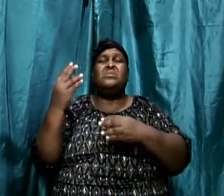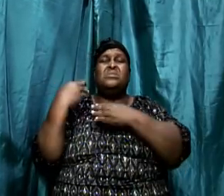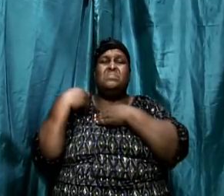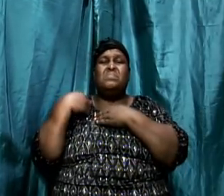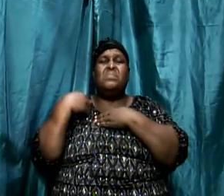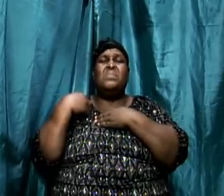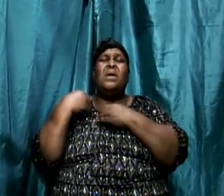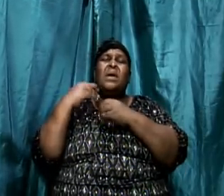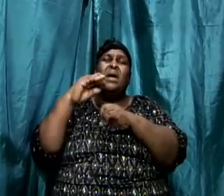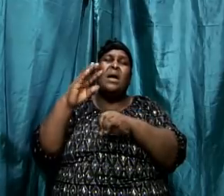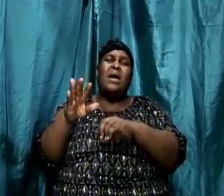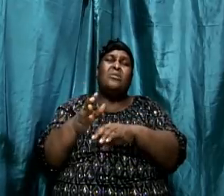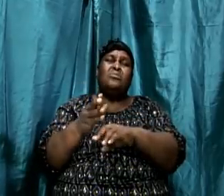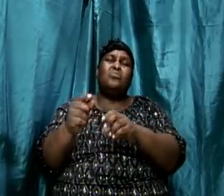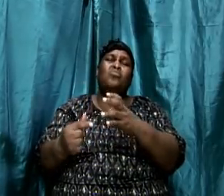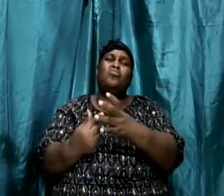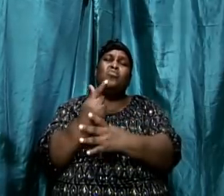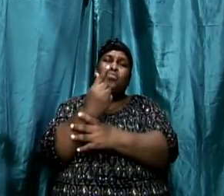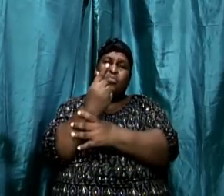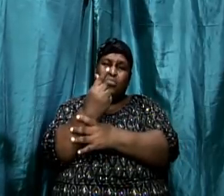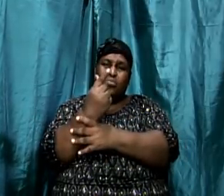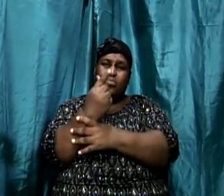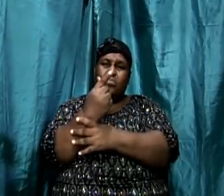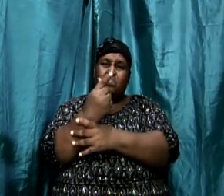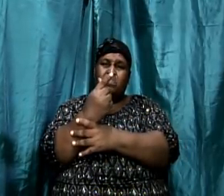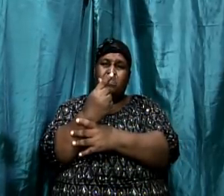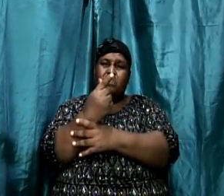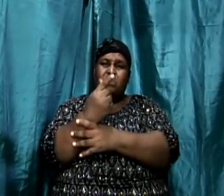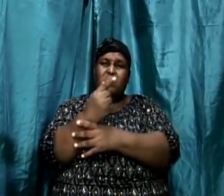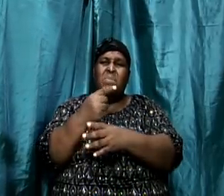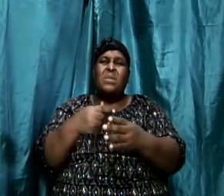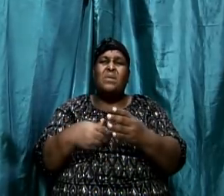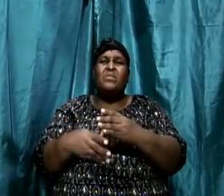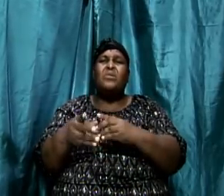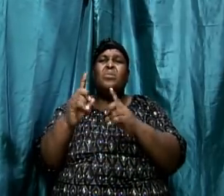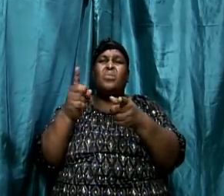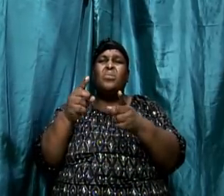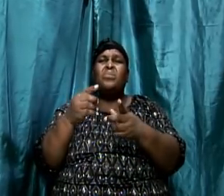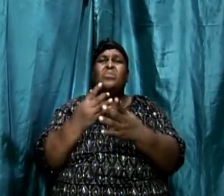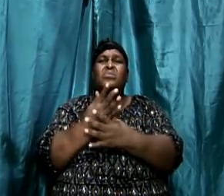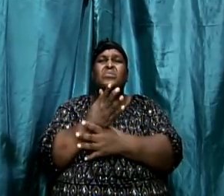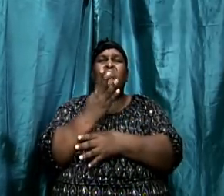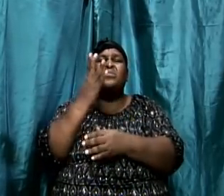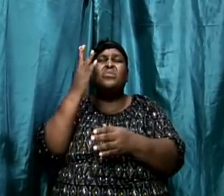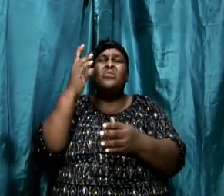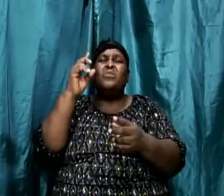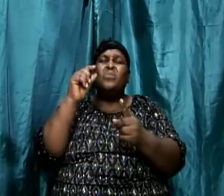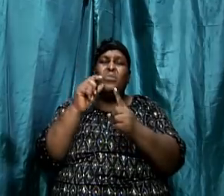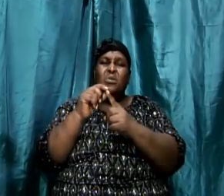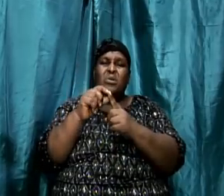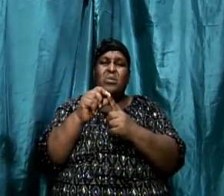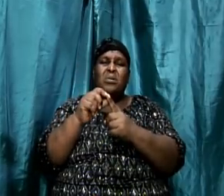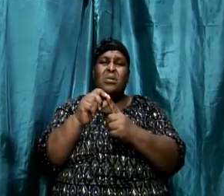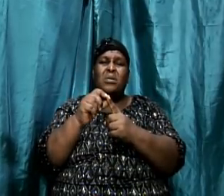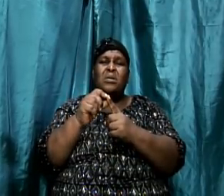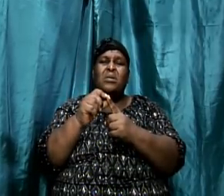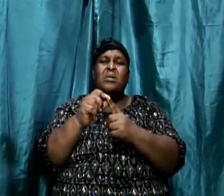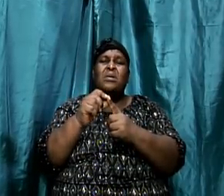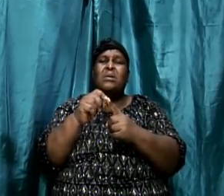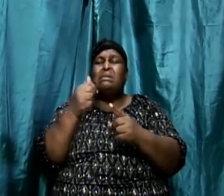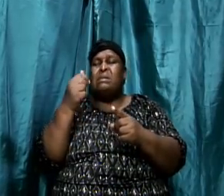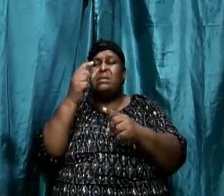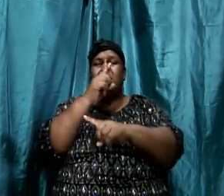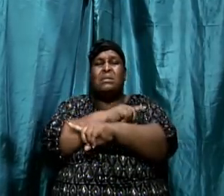reproductive. So we are going into the Word systematically so that at the end of the day, it can